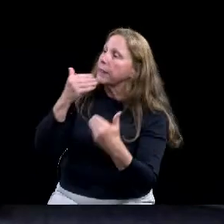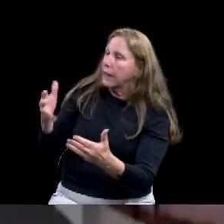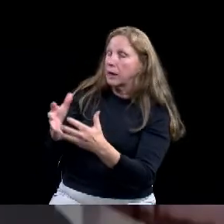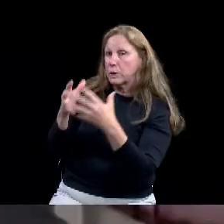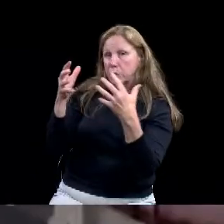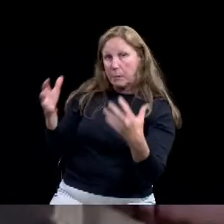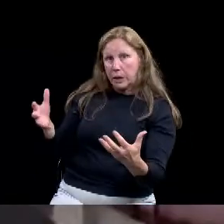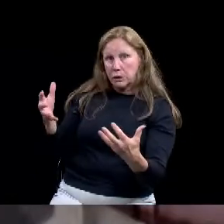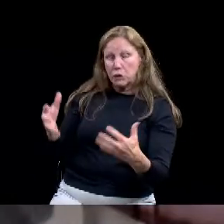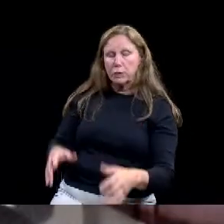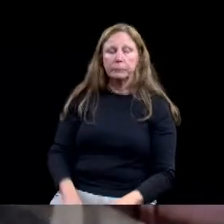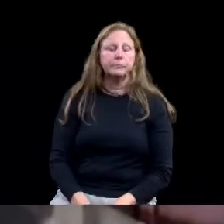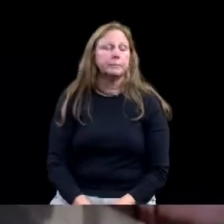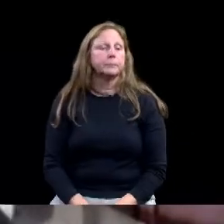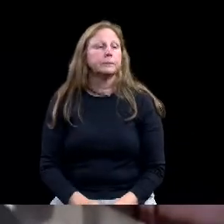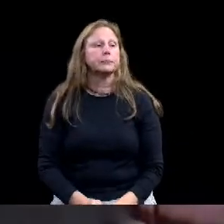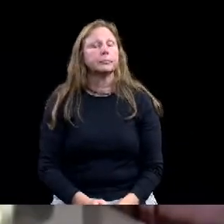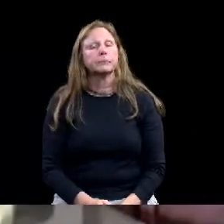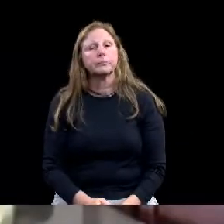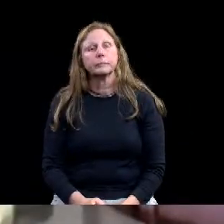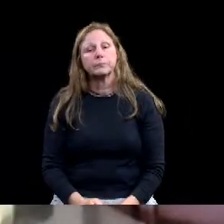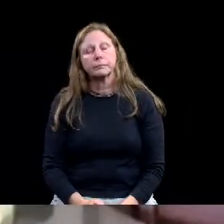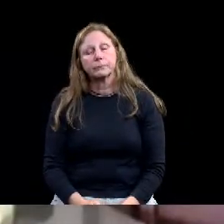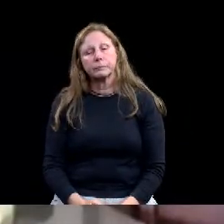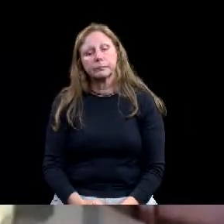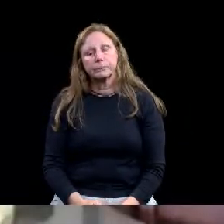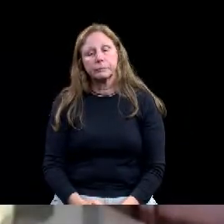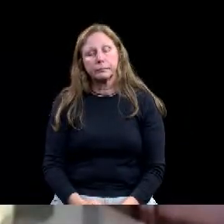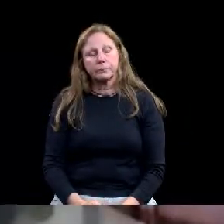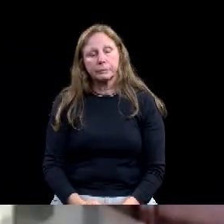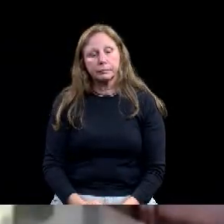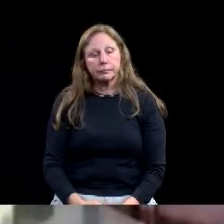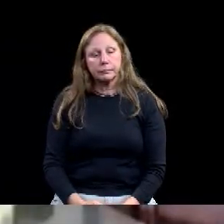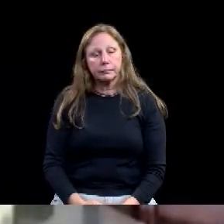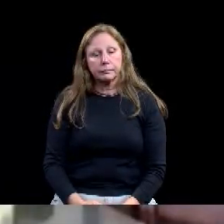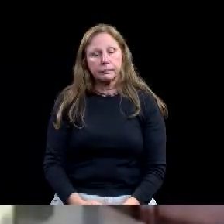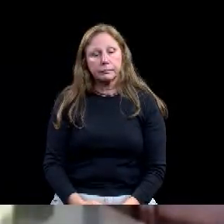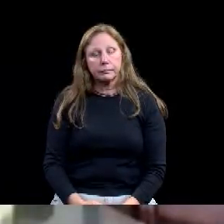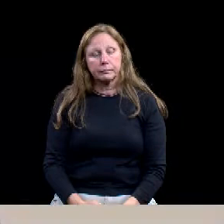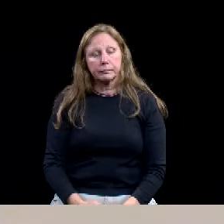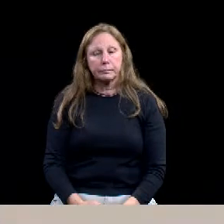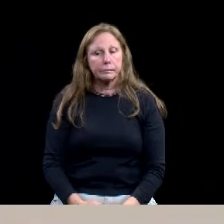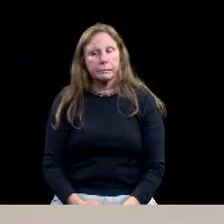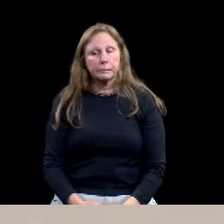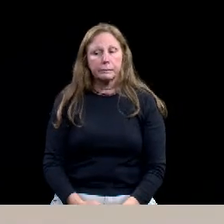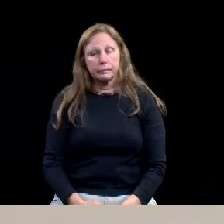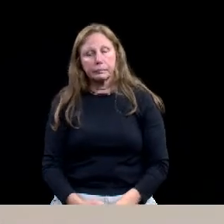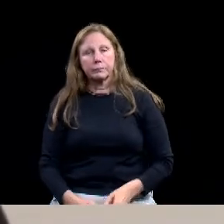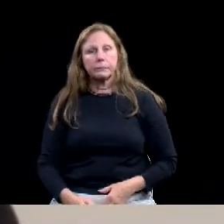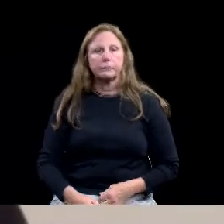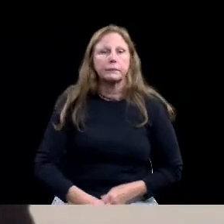Hector, going to let you do the next hour. I'll fall in behind you on the next one. Thank you, sir.